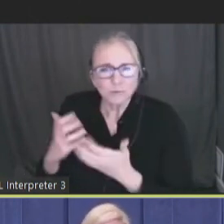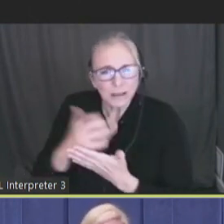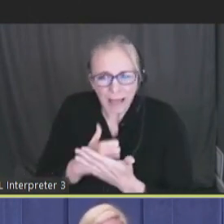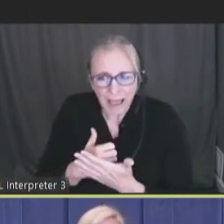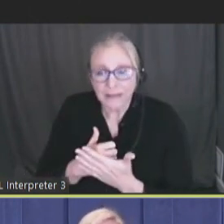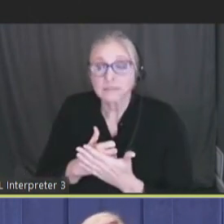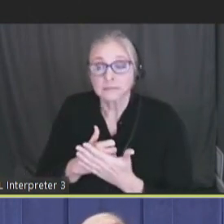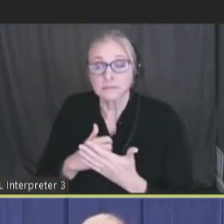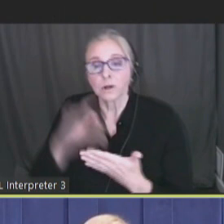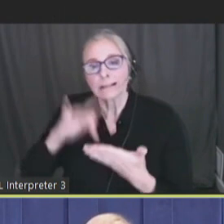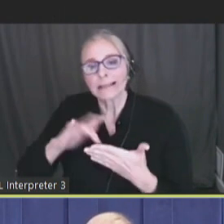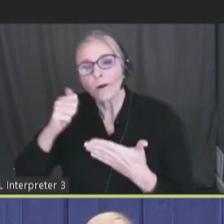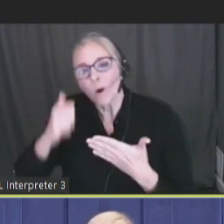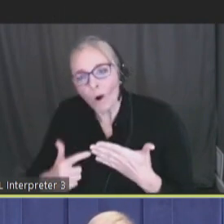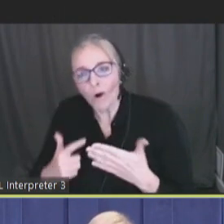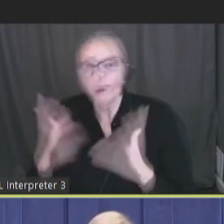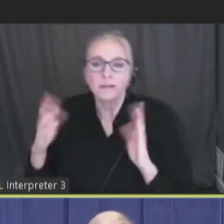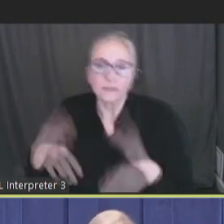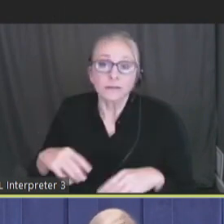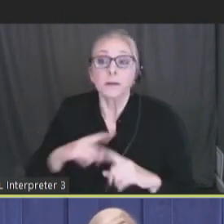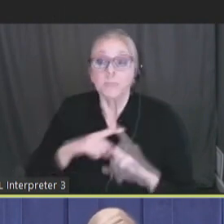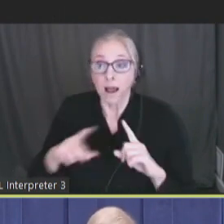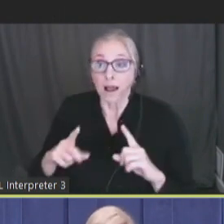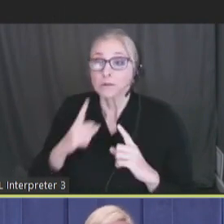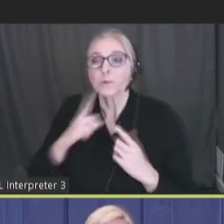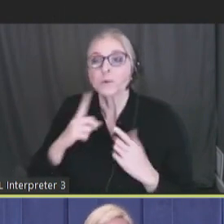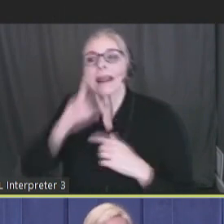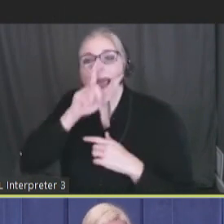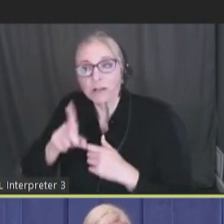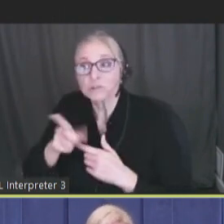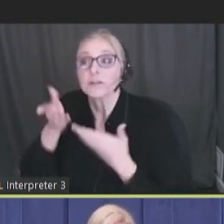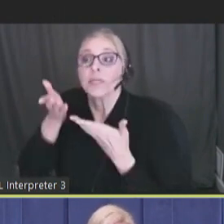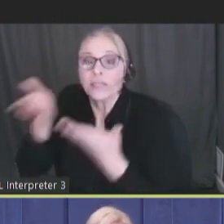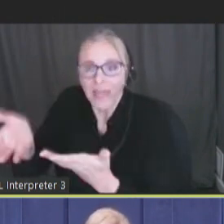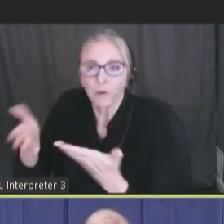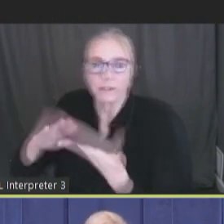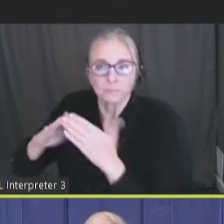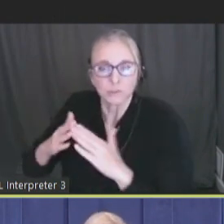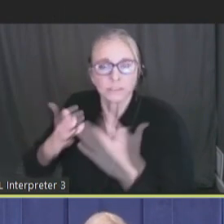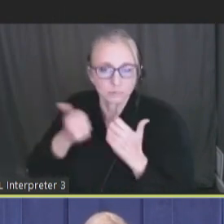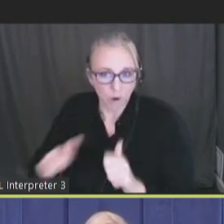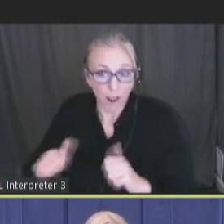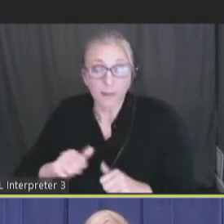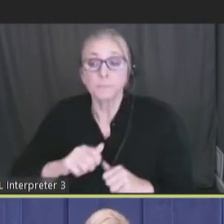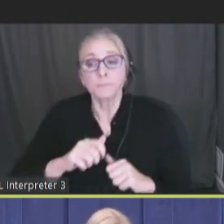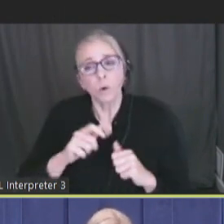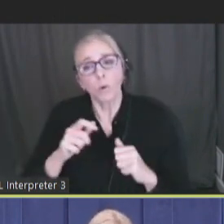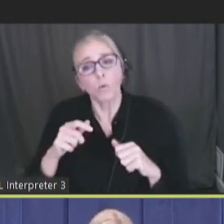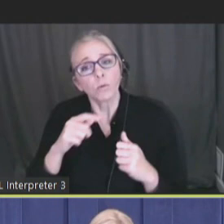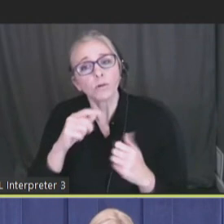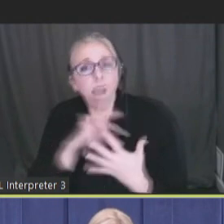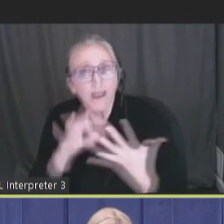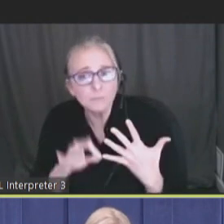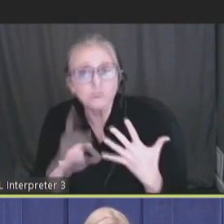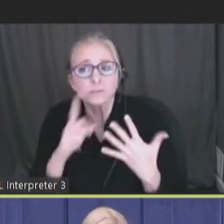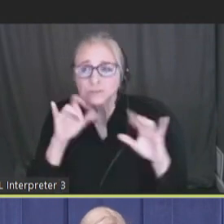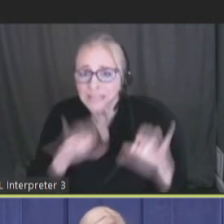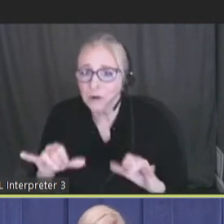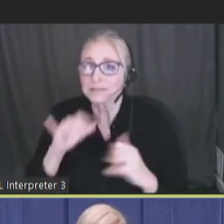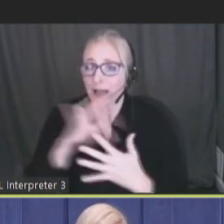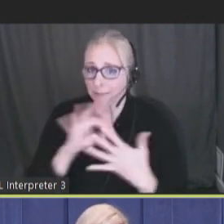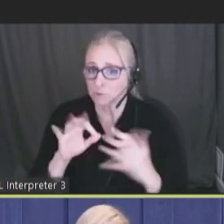all. And there's things to field test. So, all that is to say is there's options out there, right? There's standardized options.